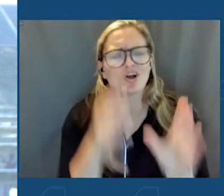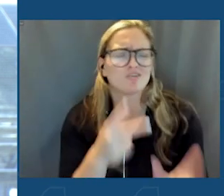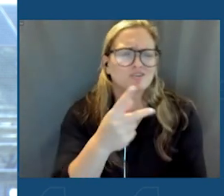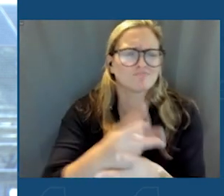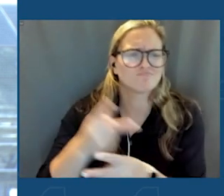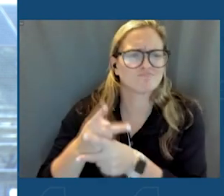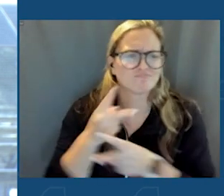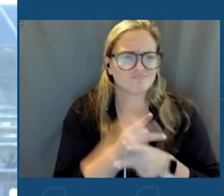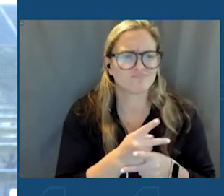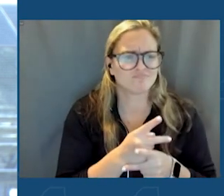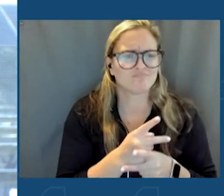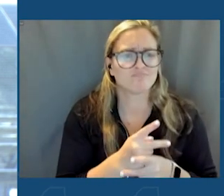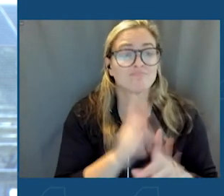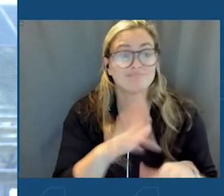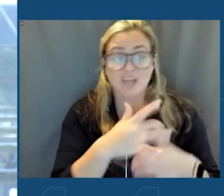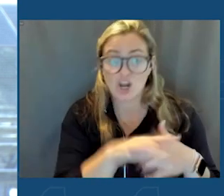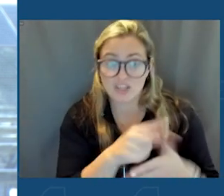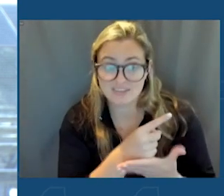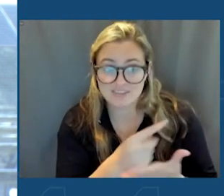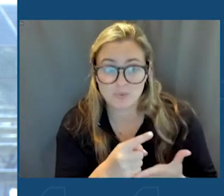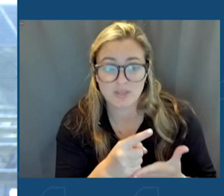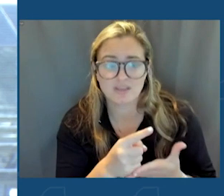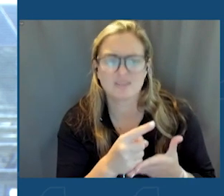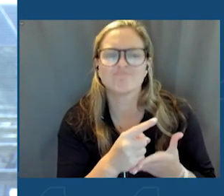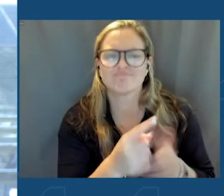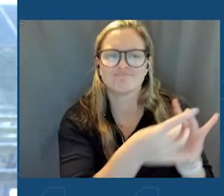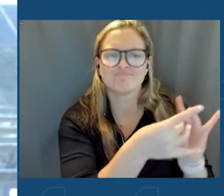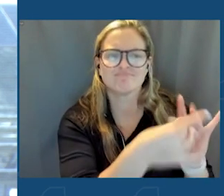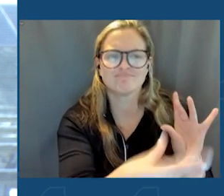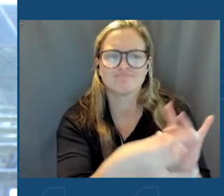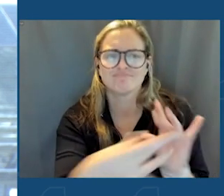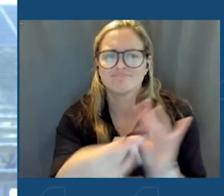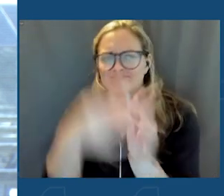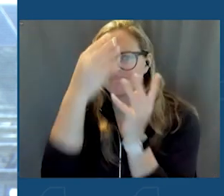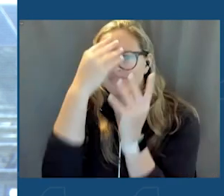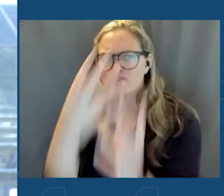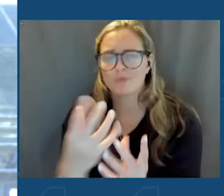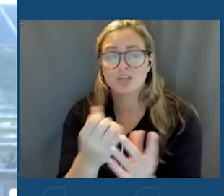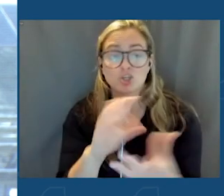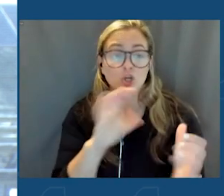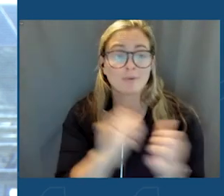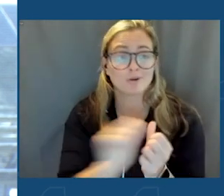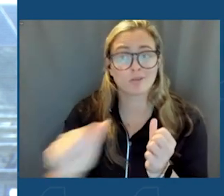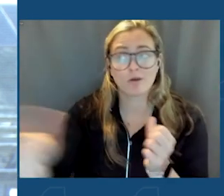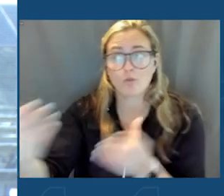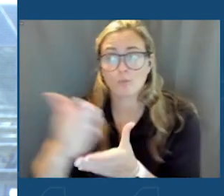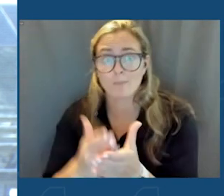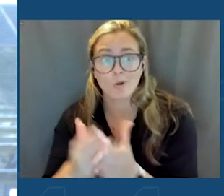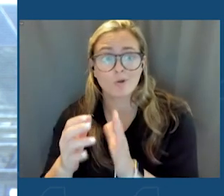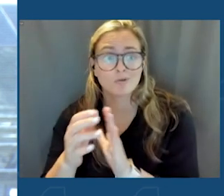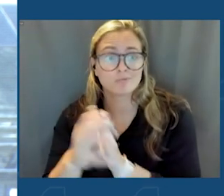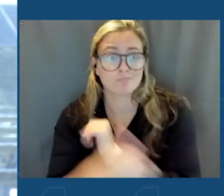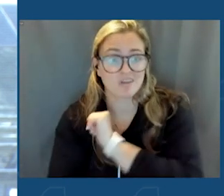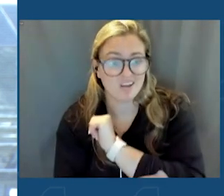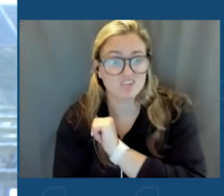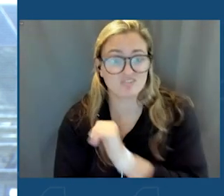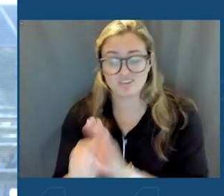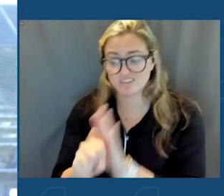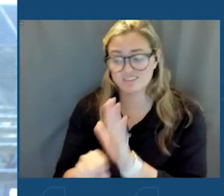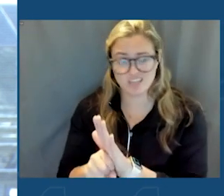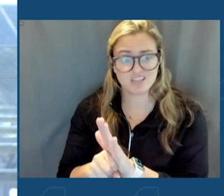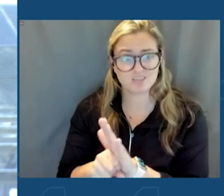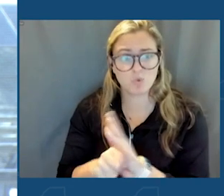In fact, earlier this week, we released findings that showed that compared to the rest of the country, states and the Alliance pollute less,